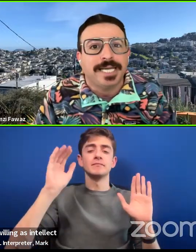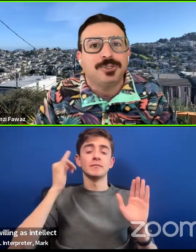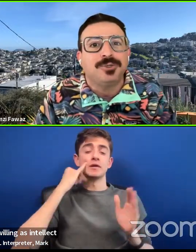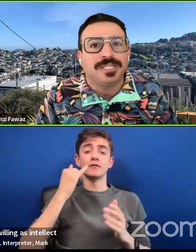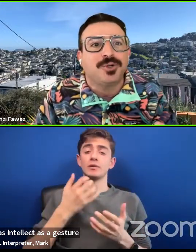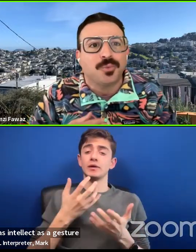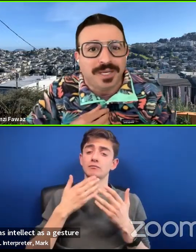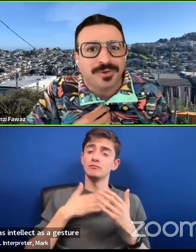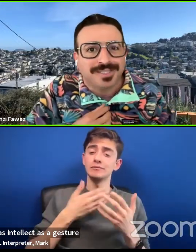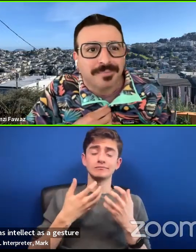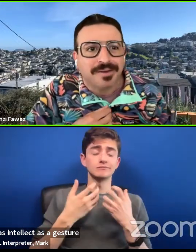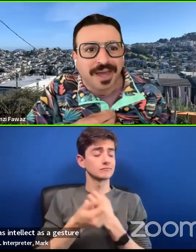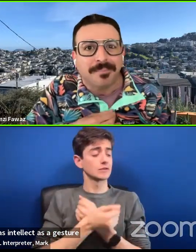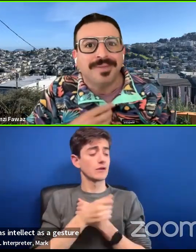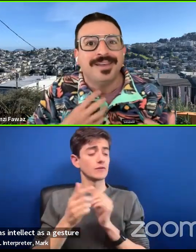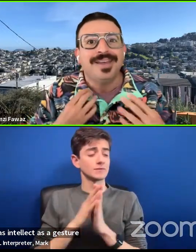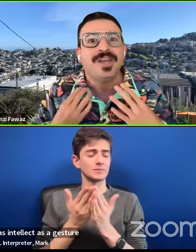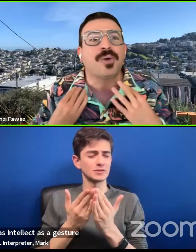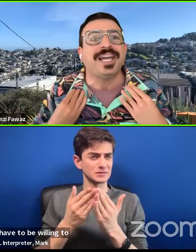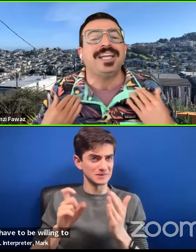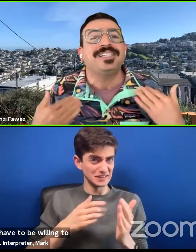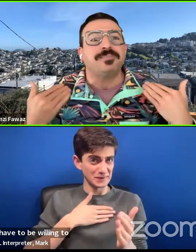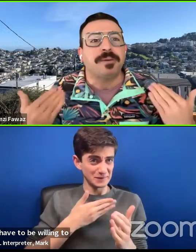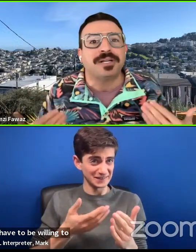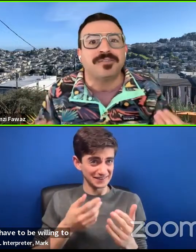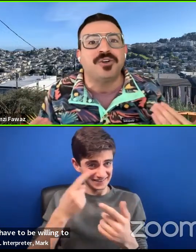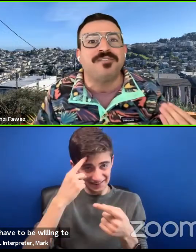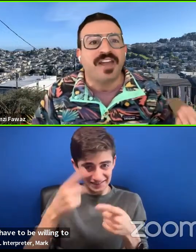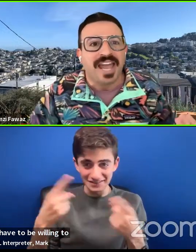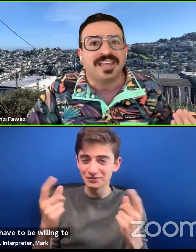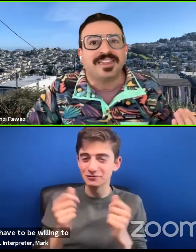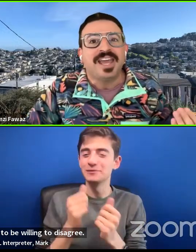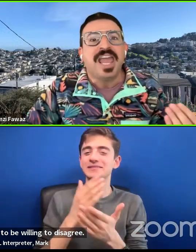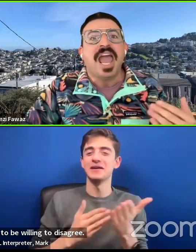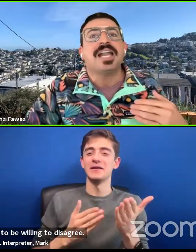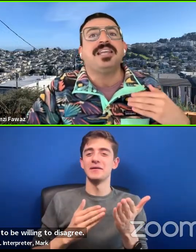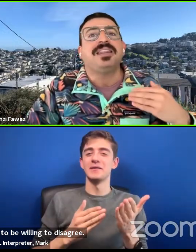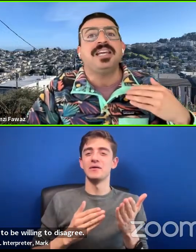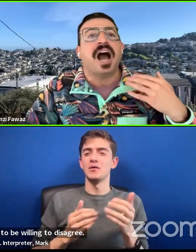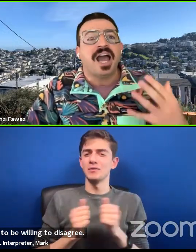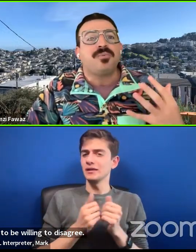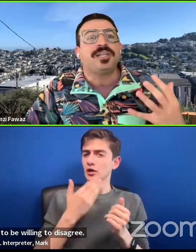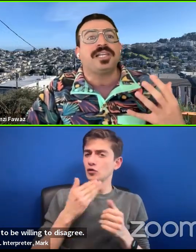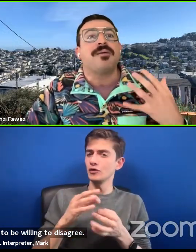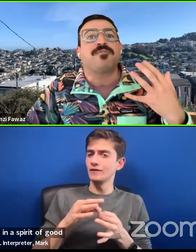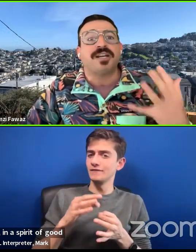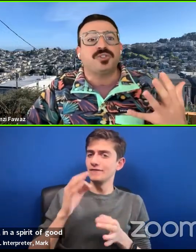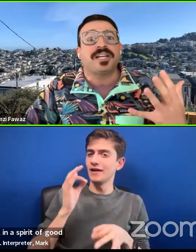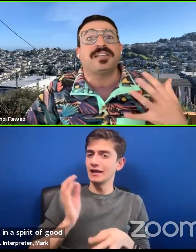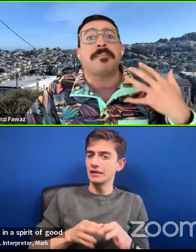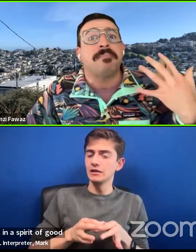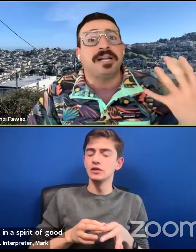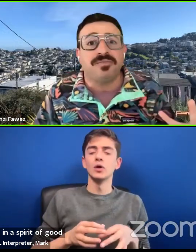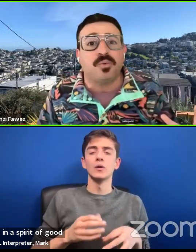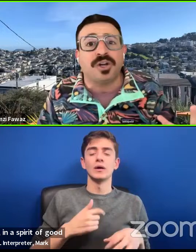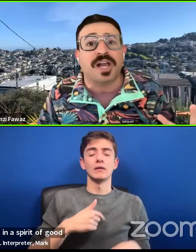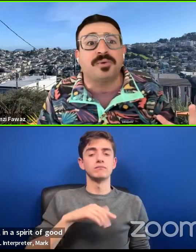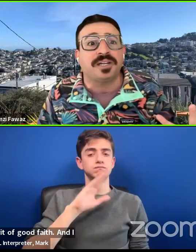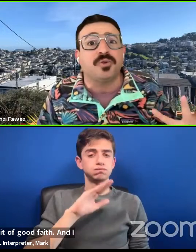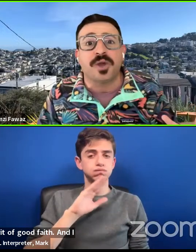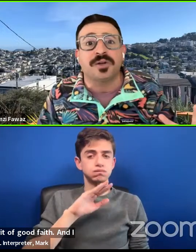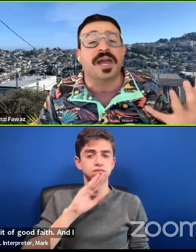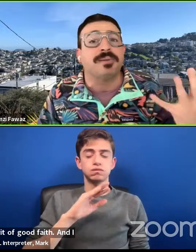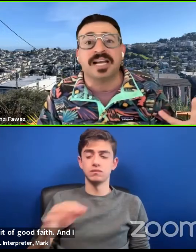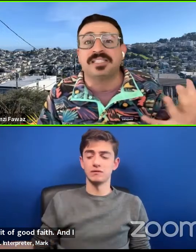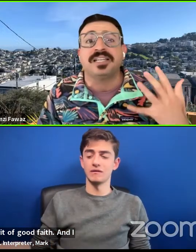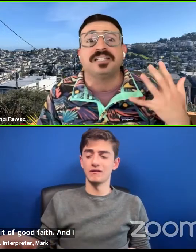have to be willing to disagree with some of them, right, in a spirit of good faith. And I think I really am frustrated that much of the